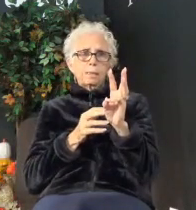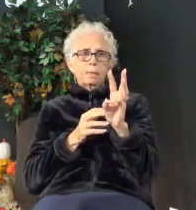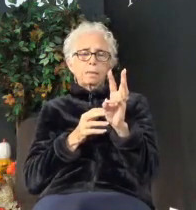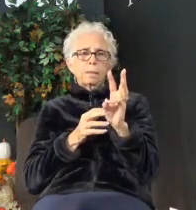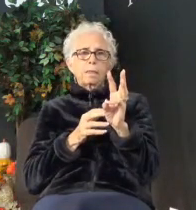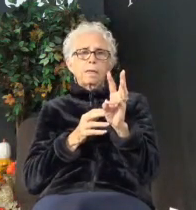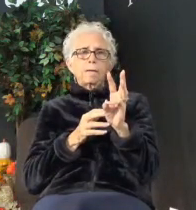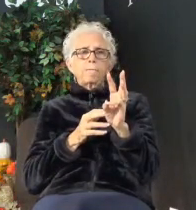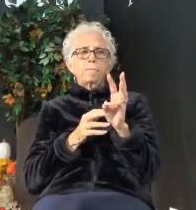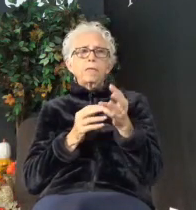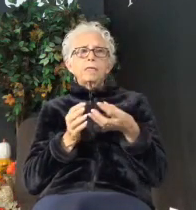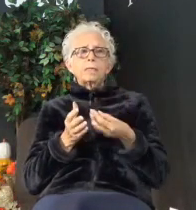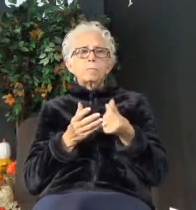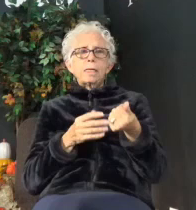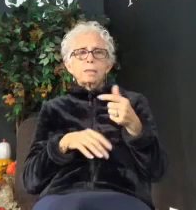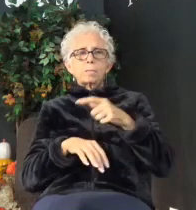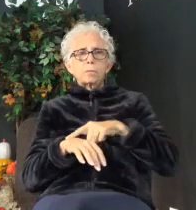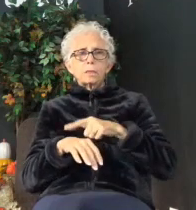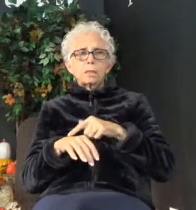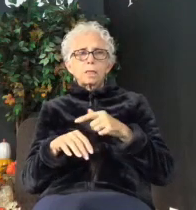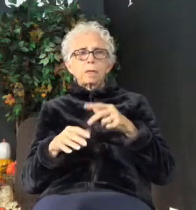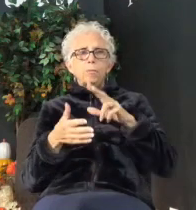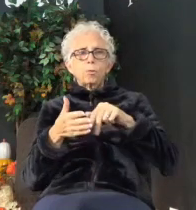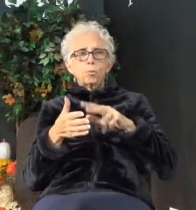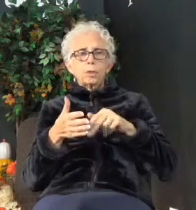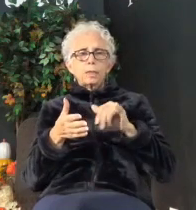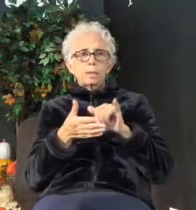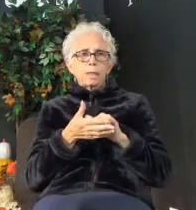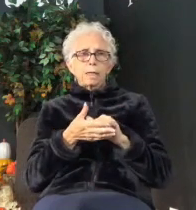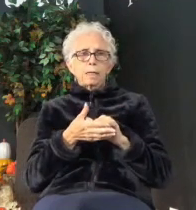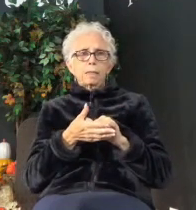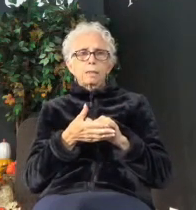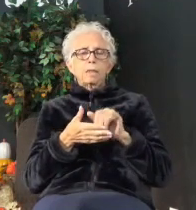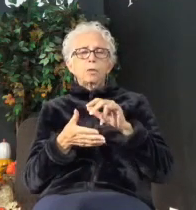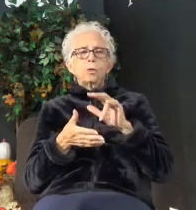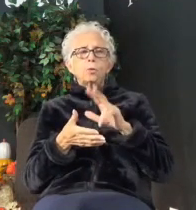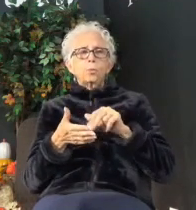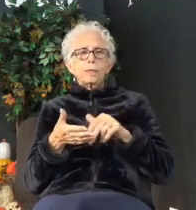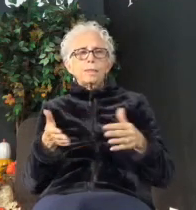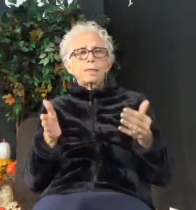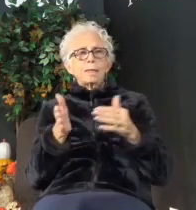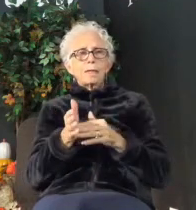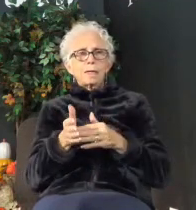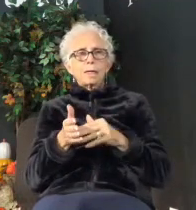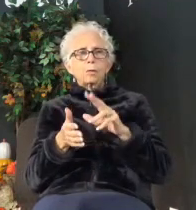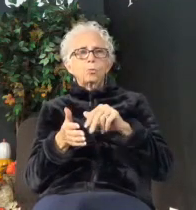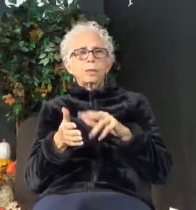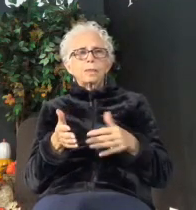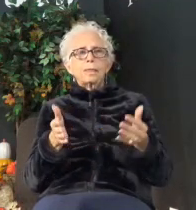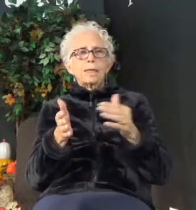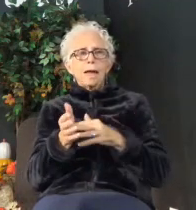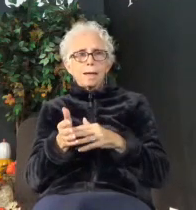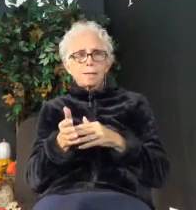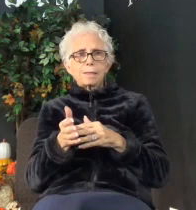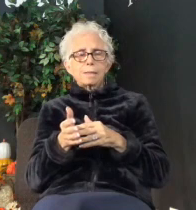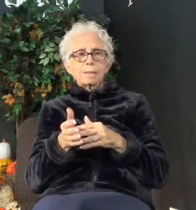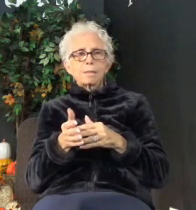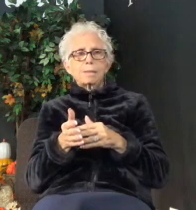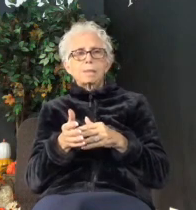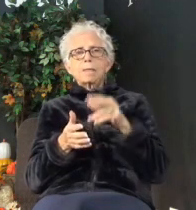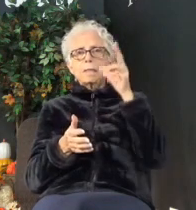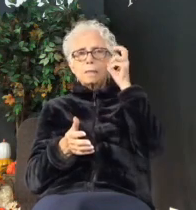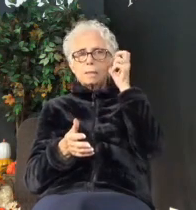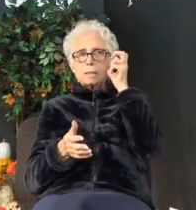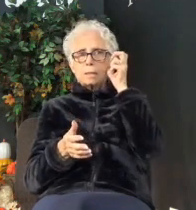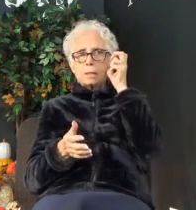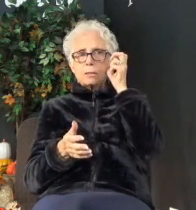Spend some time reading it. Read it again. Read it again. Listen for the